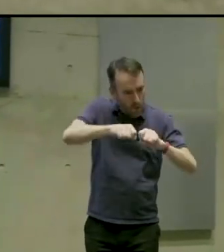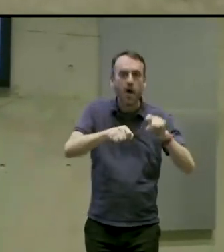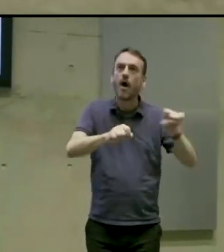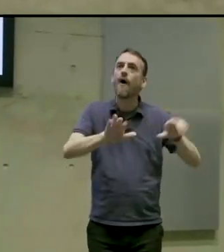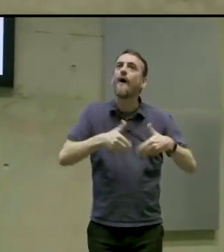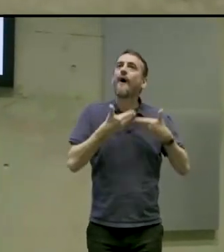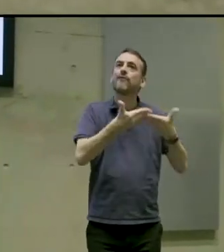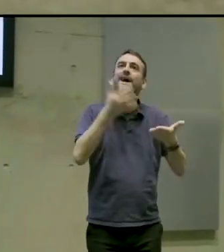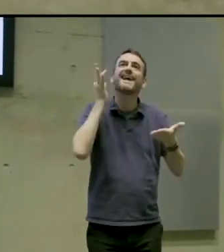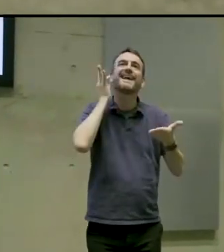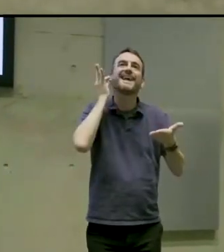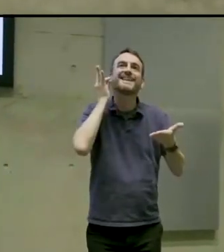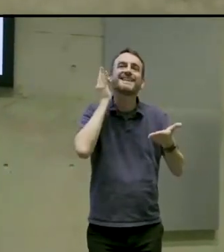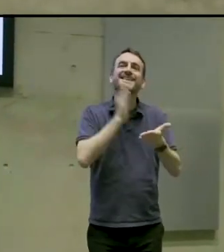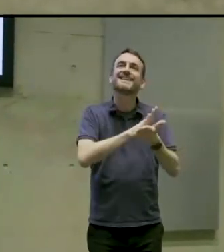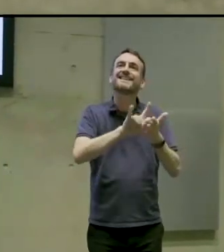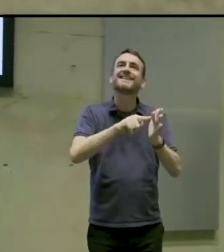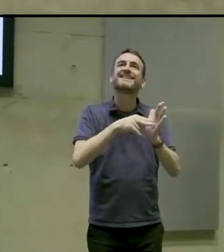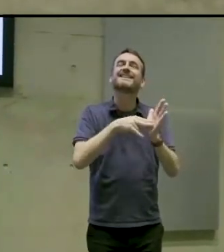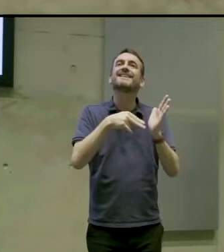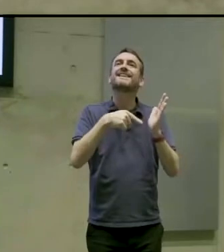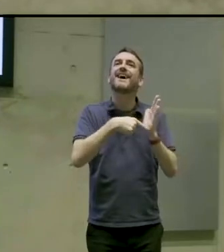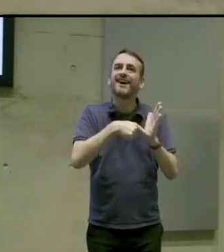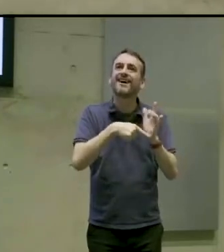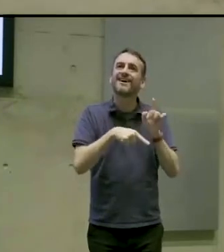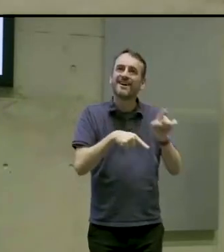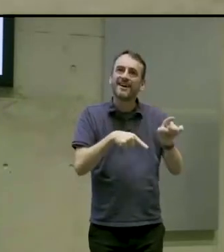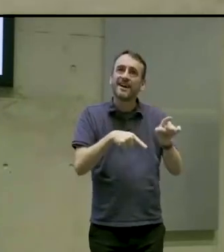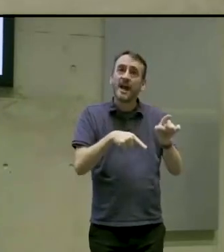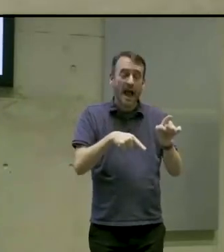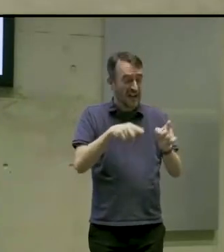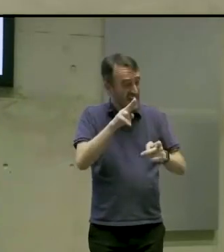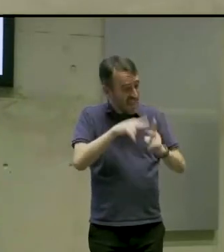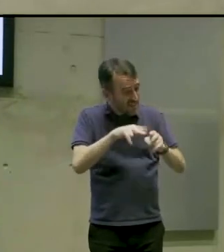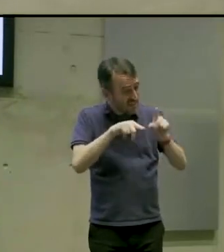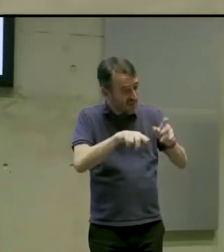you still can't solve it, we also provide that solution to them.